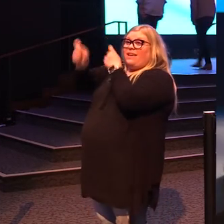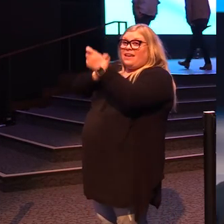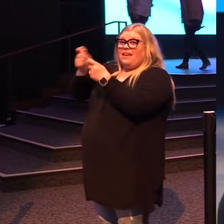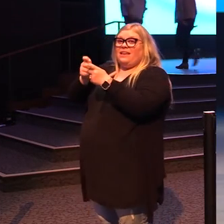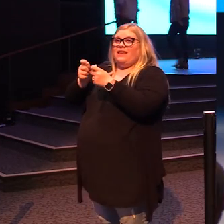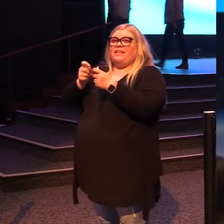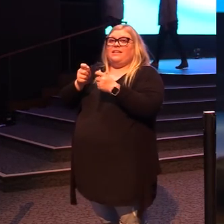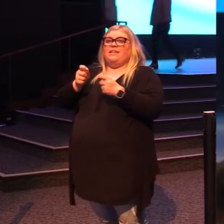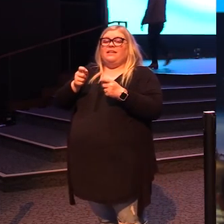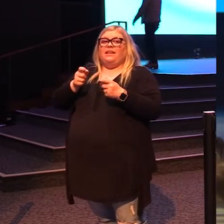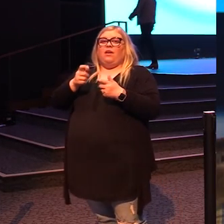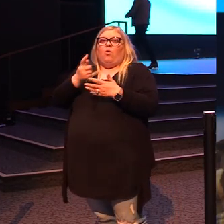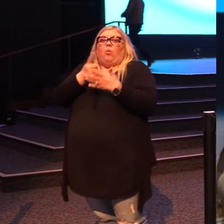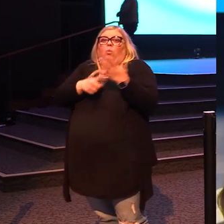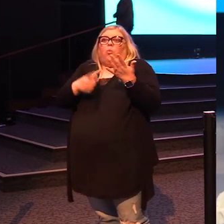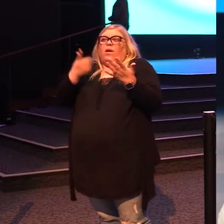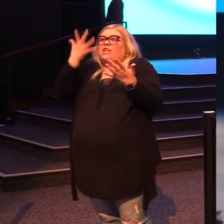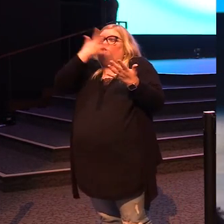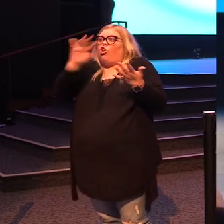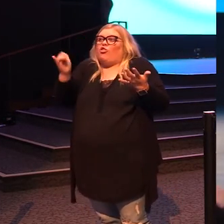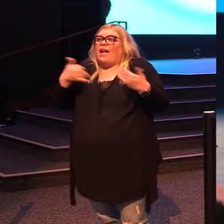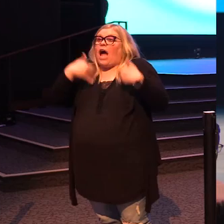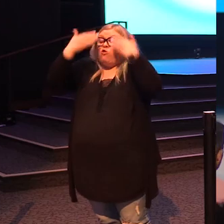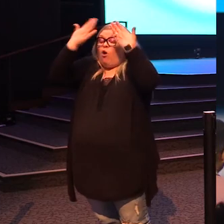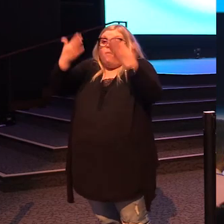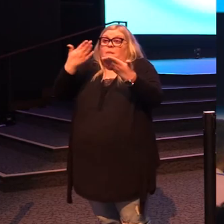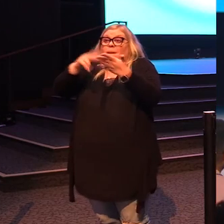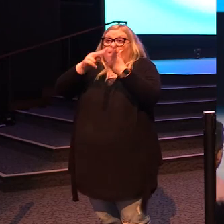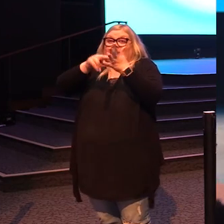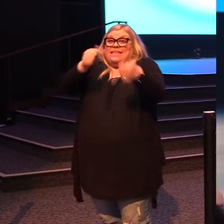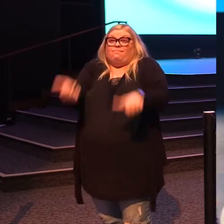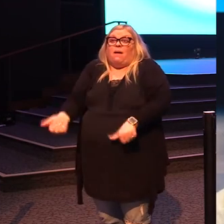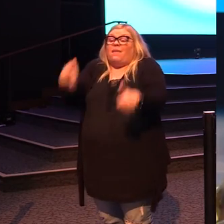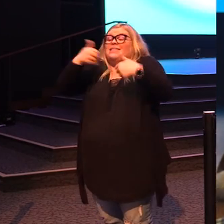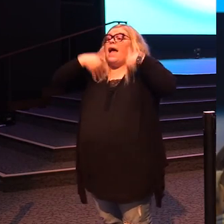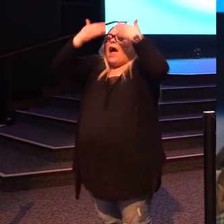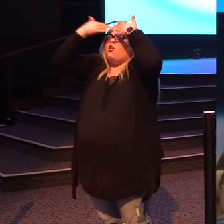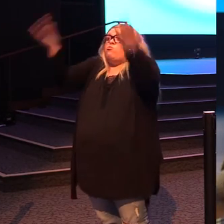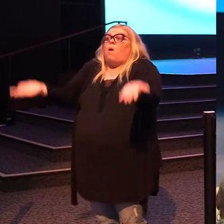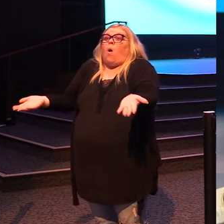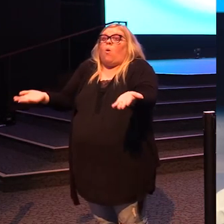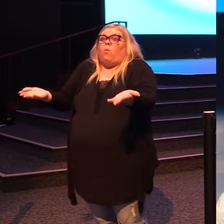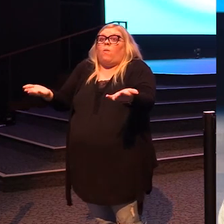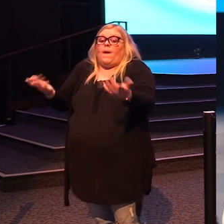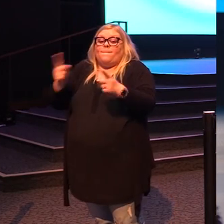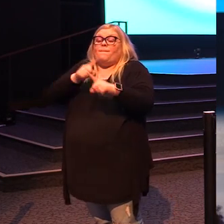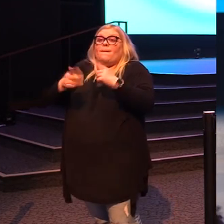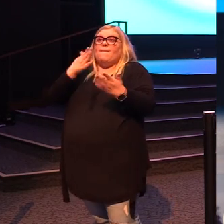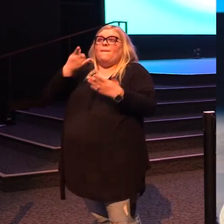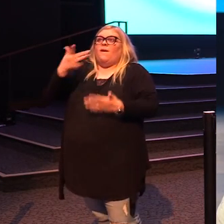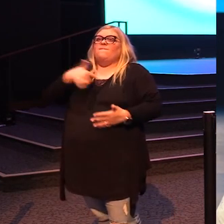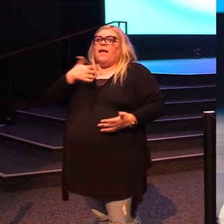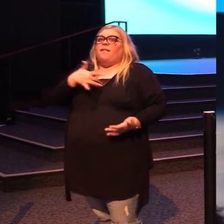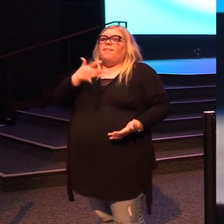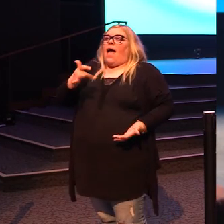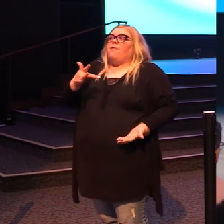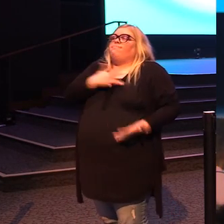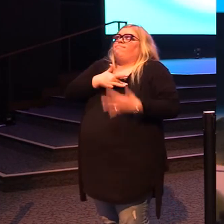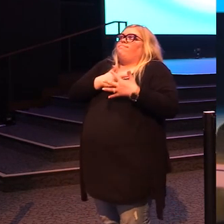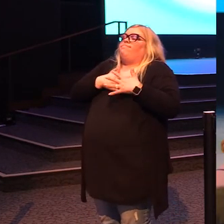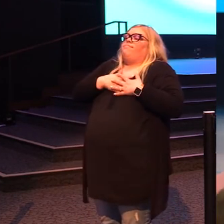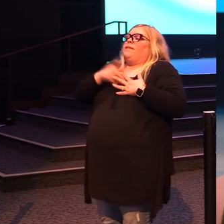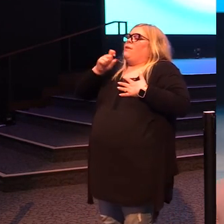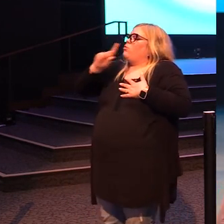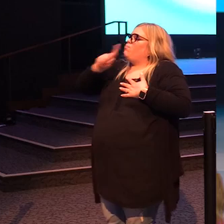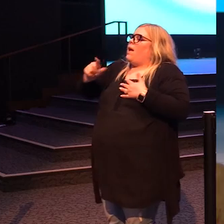contributing. I don't know what it looks like. Get baptized. I don't know what it looks like. But there's something about this that's grabbed a hold of you today and you have to